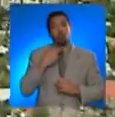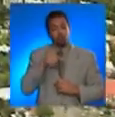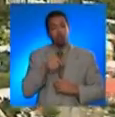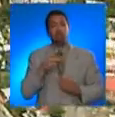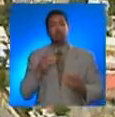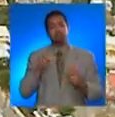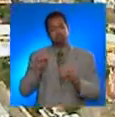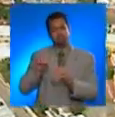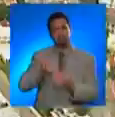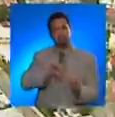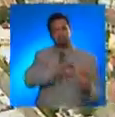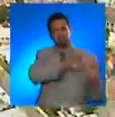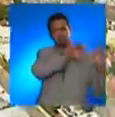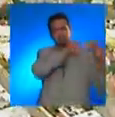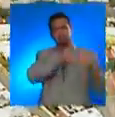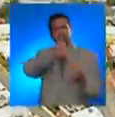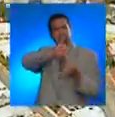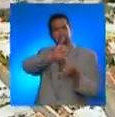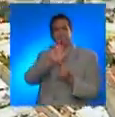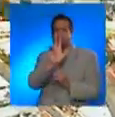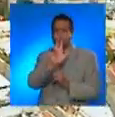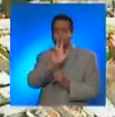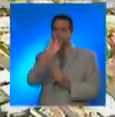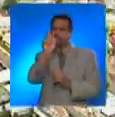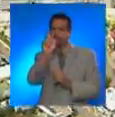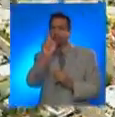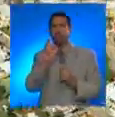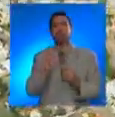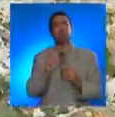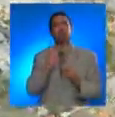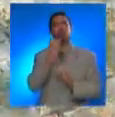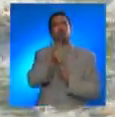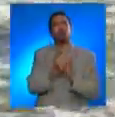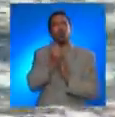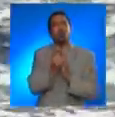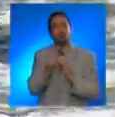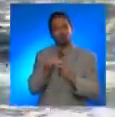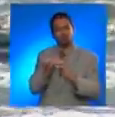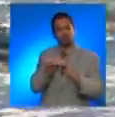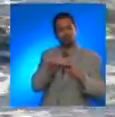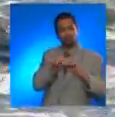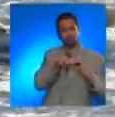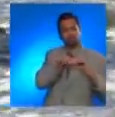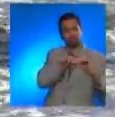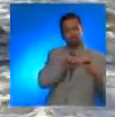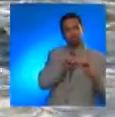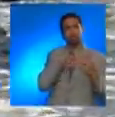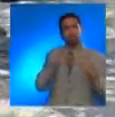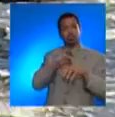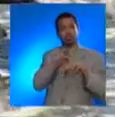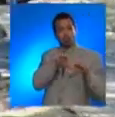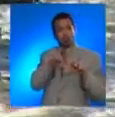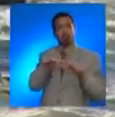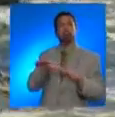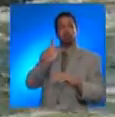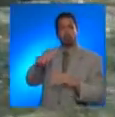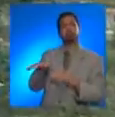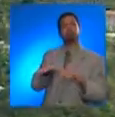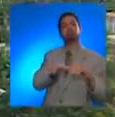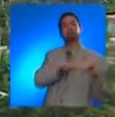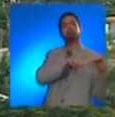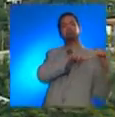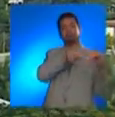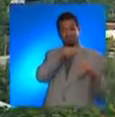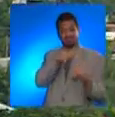In Boquerón, a town in Cabo Rojo, waves were three feet high. Here, the water began receding an hour after the earthquake.